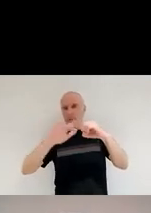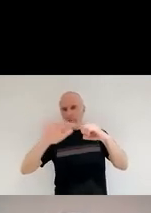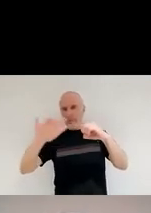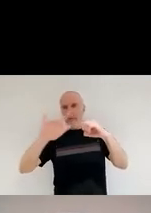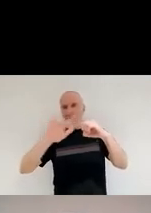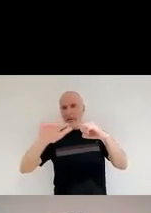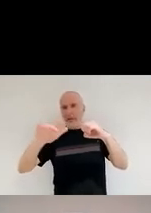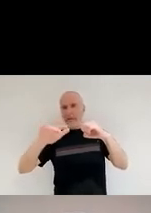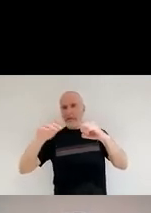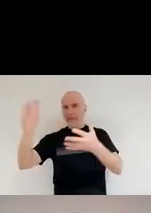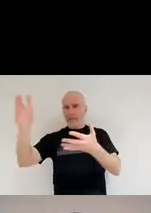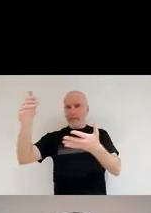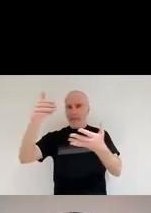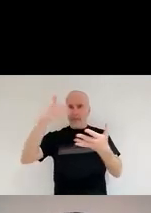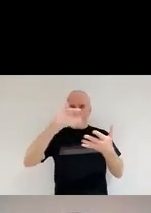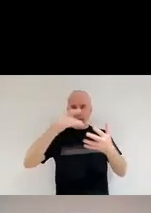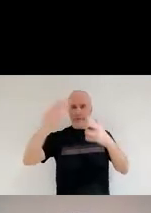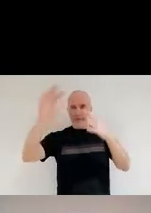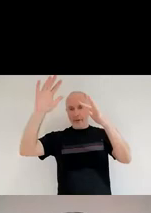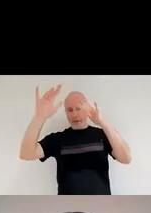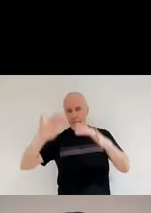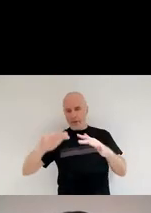off full of this, uh,